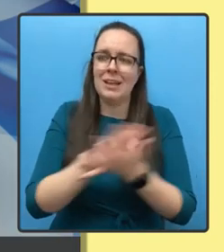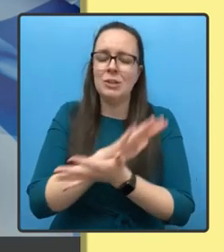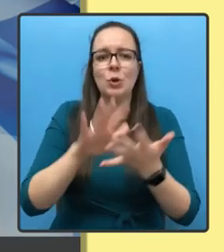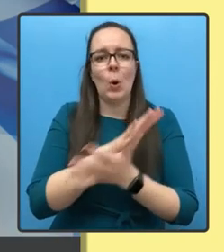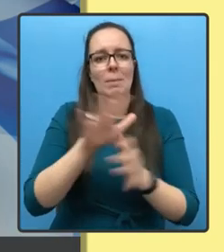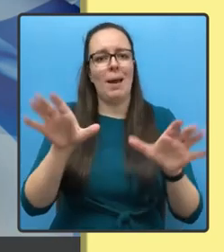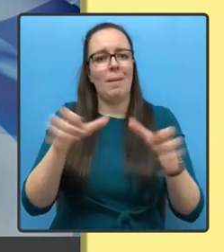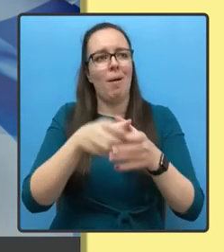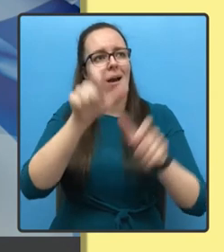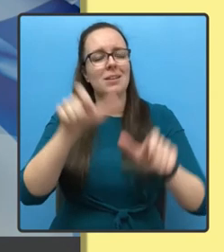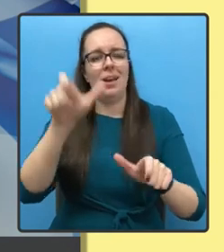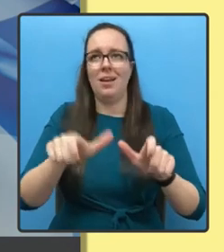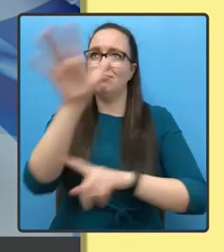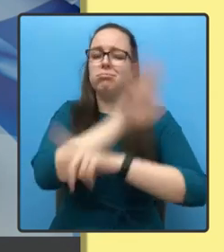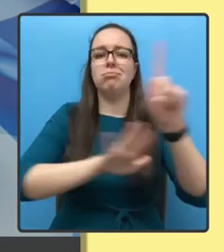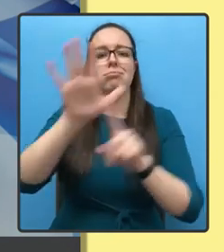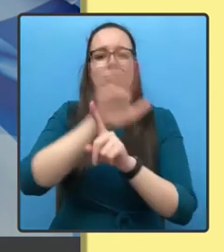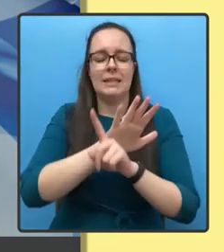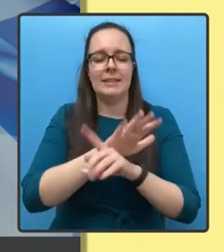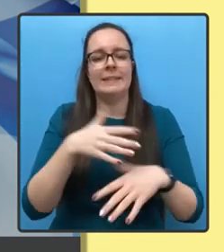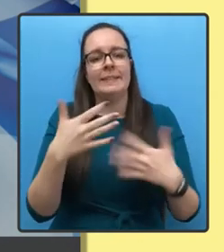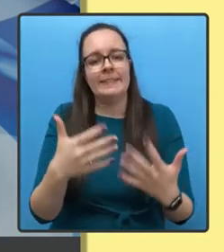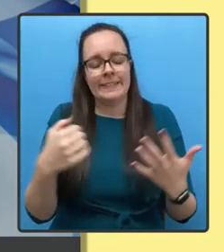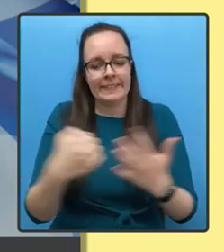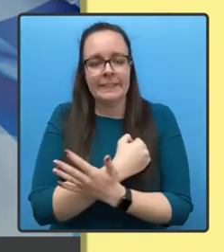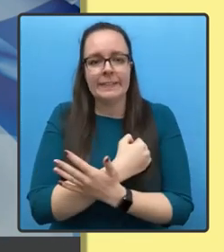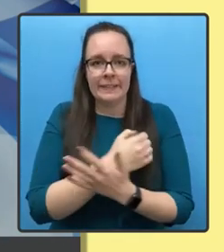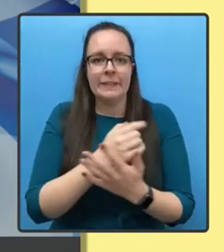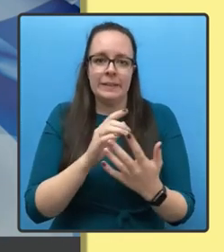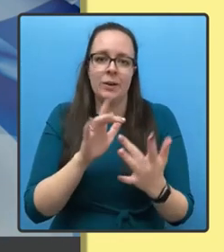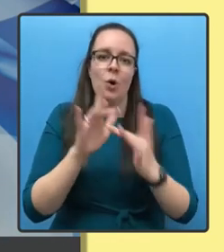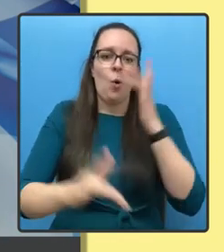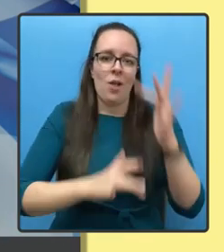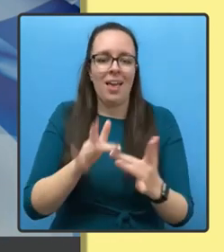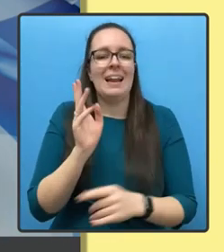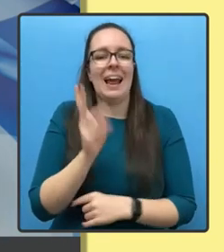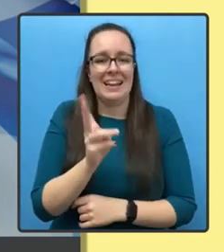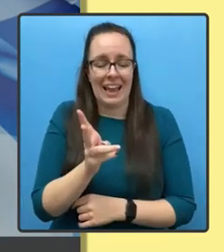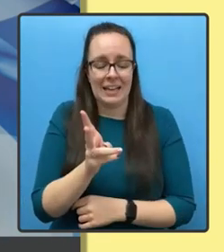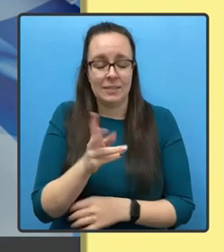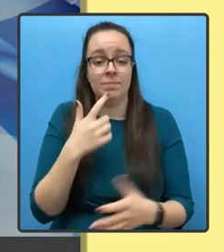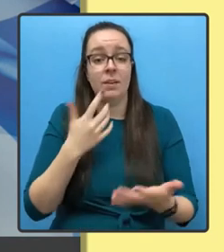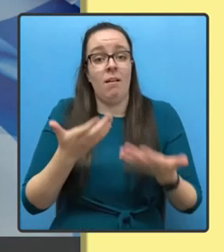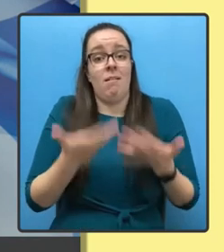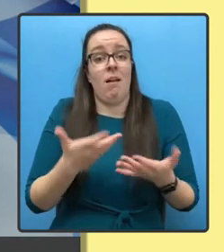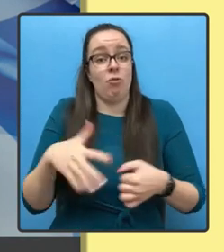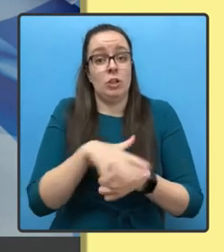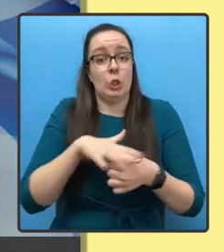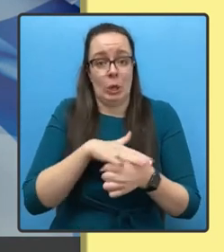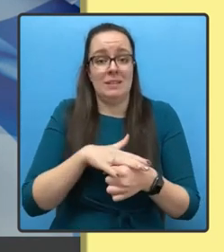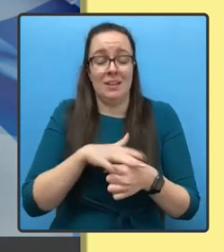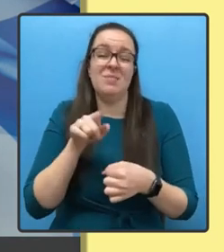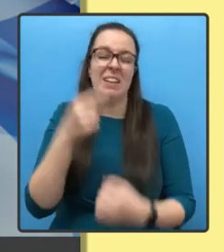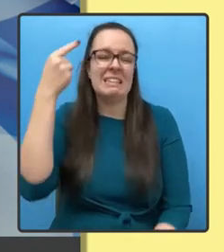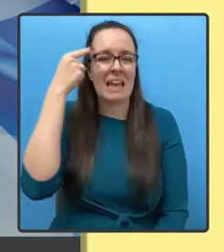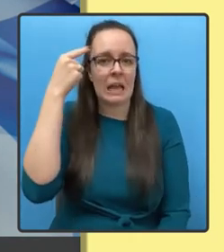Sadly, of course, we are meeting online again. Now, given current circumstances, this is sensible, but I really hope